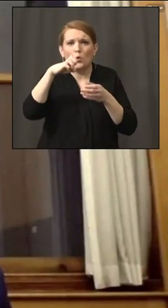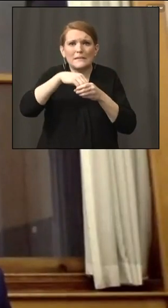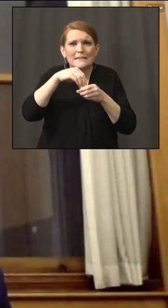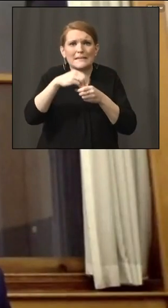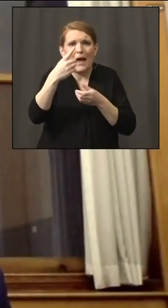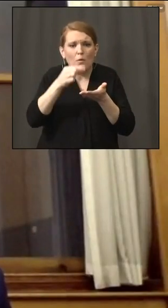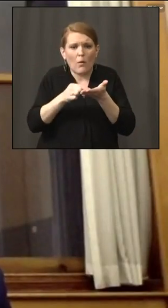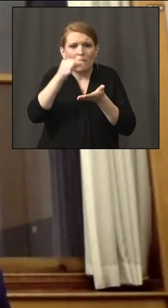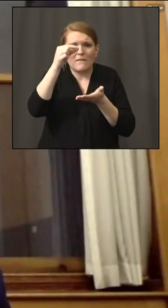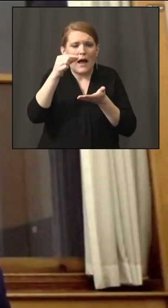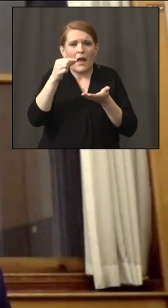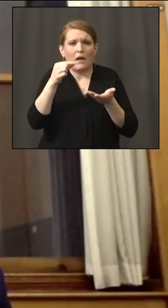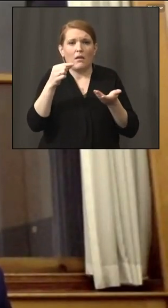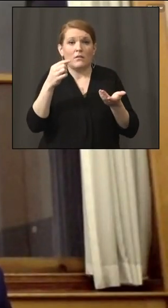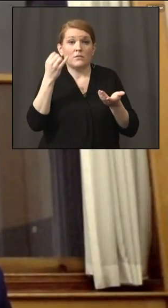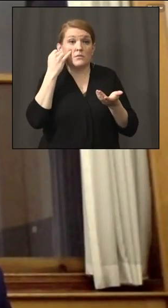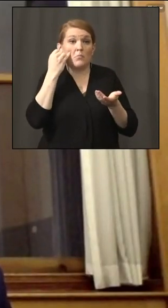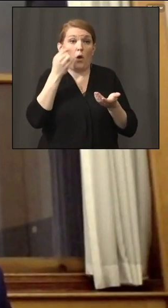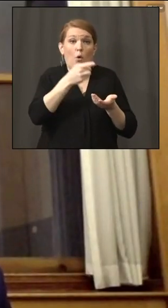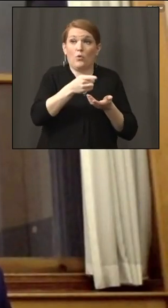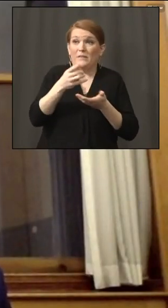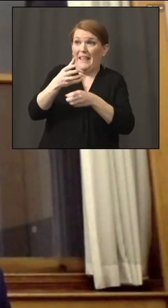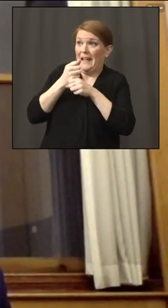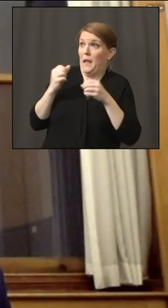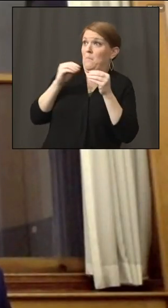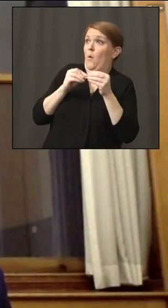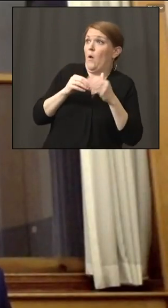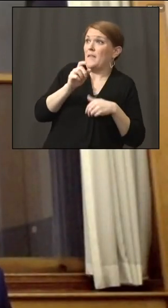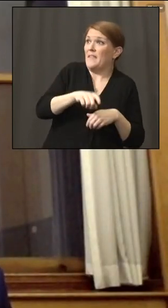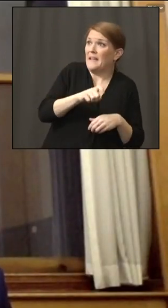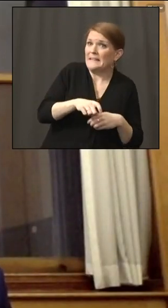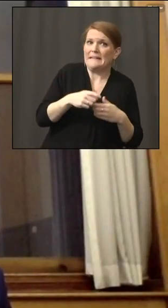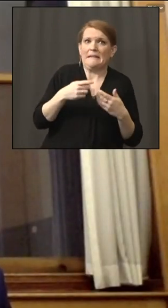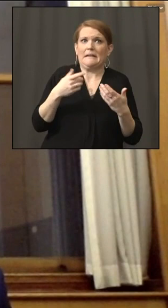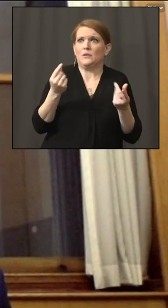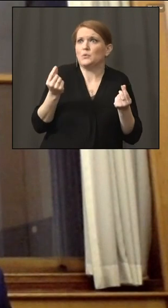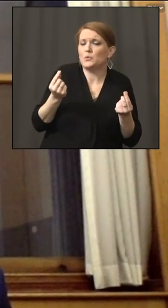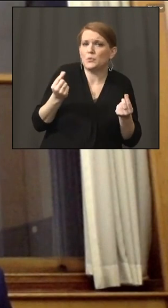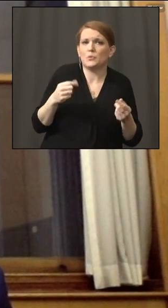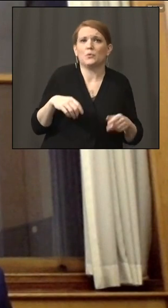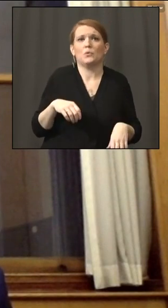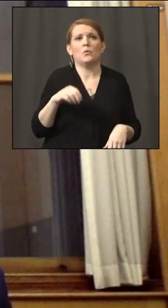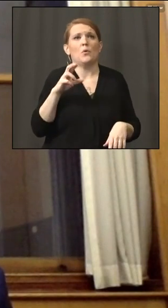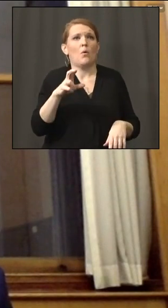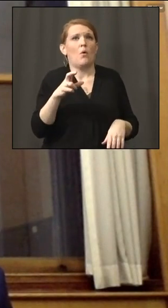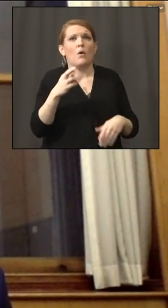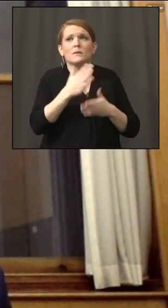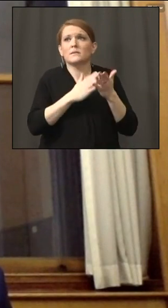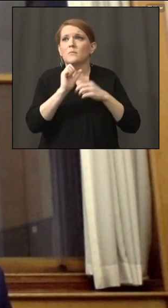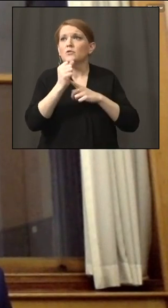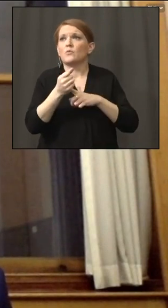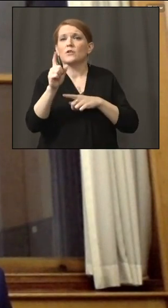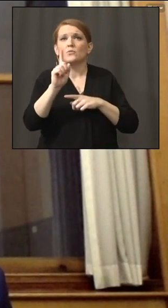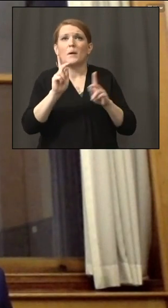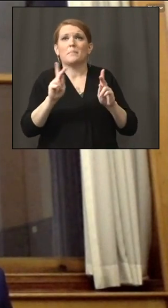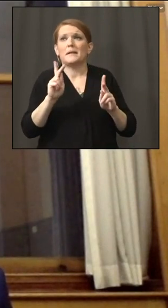than they've asked for for number of people? Or are you seeing situations there where, you know, people who maybe aren't necessarily supposed to be